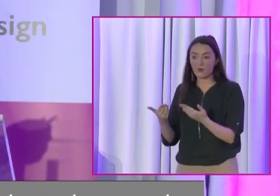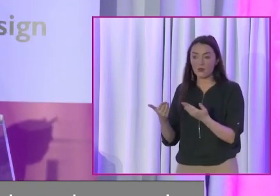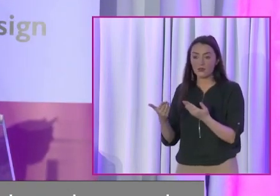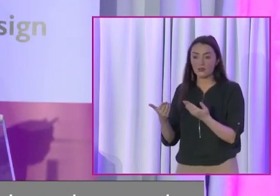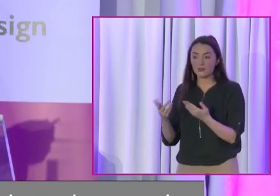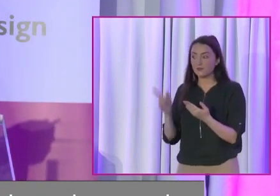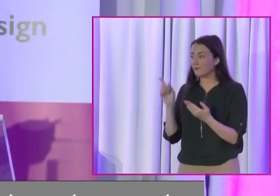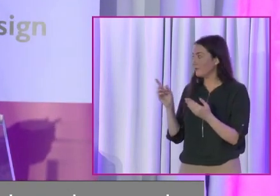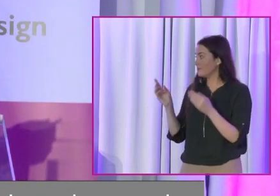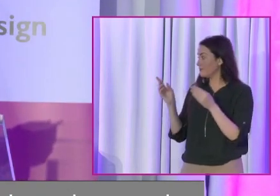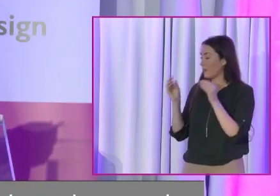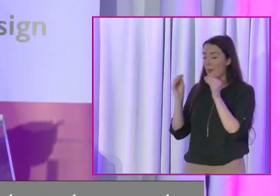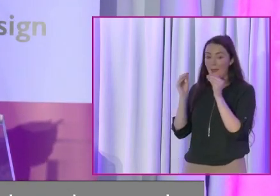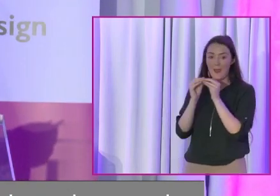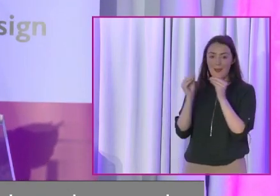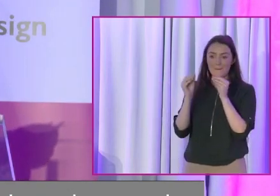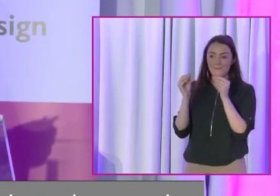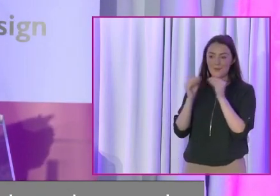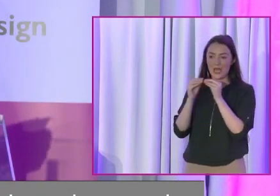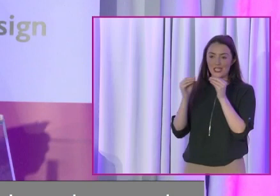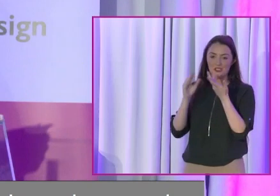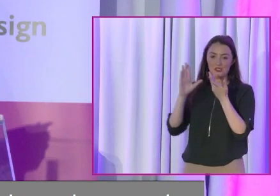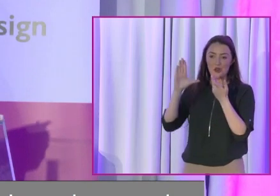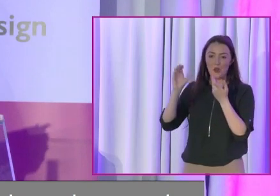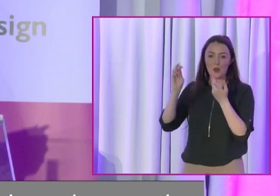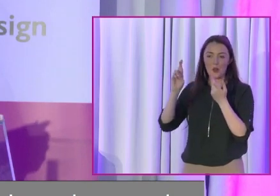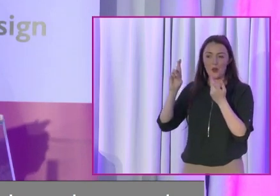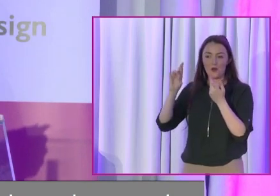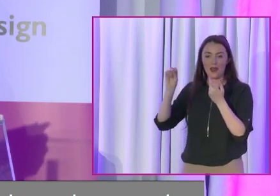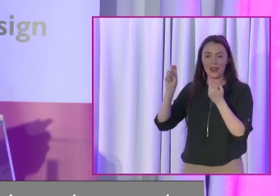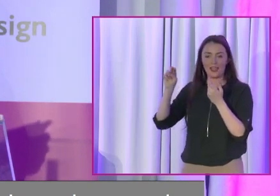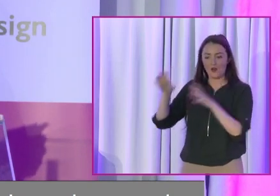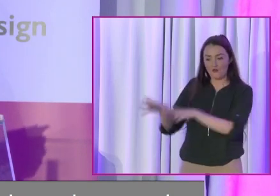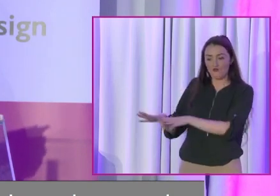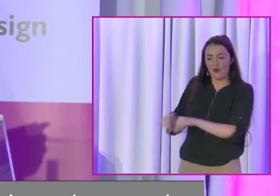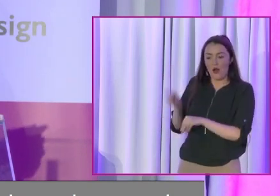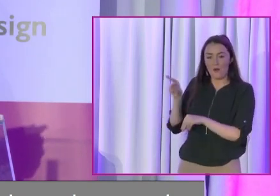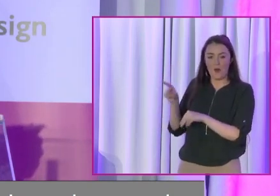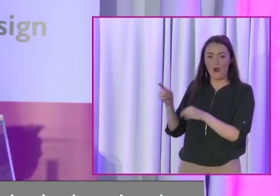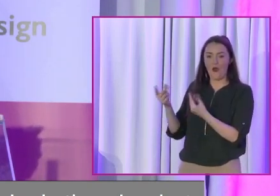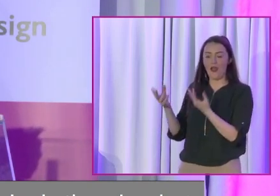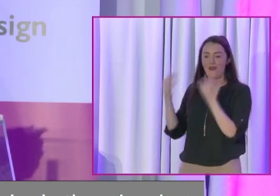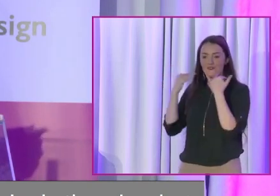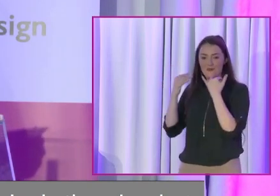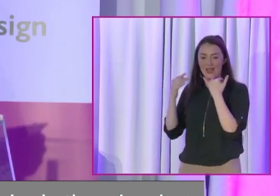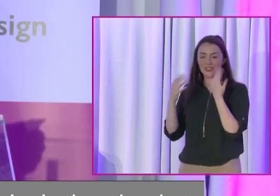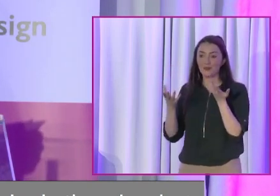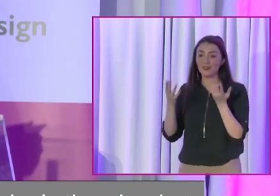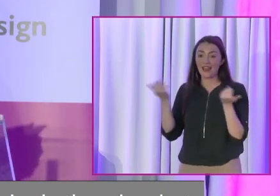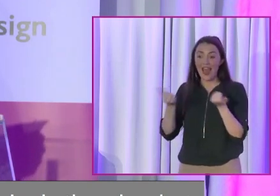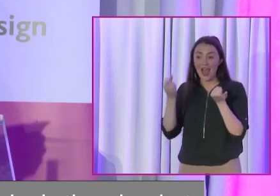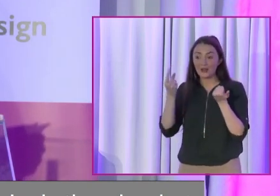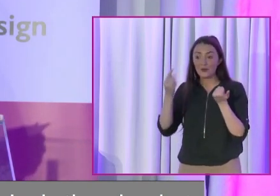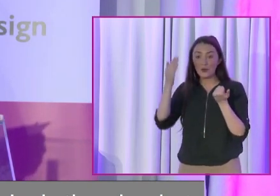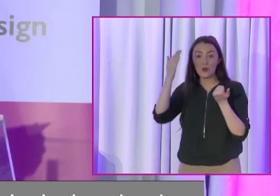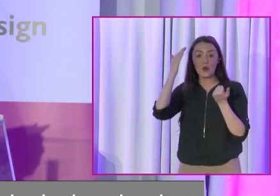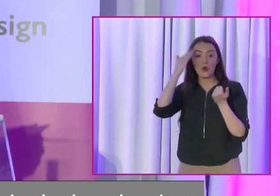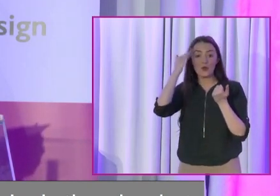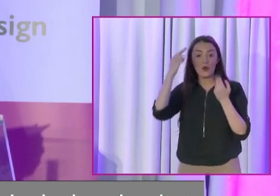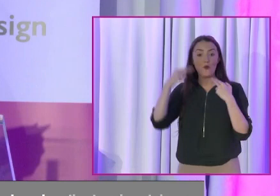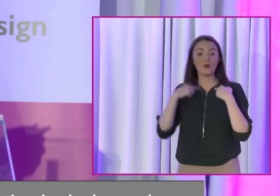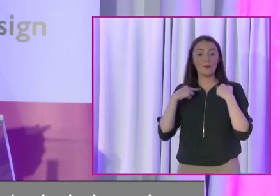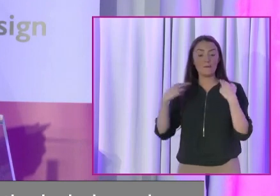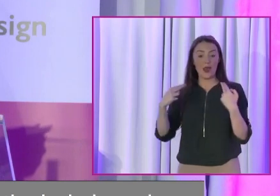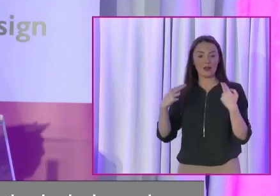mentioned stealing Lorraine's thunder, Brian. But anybody who knows any barrister and particularly Lorraine and anybody who's ever been